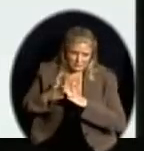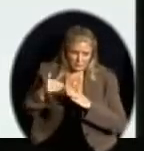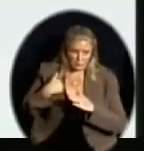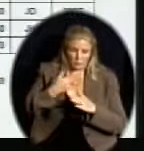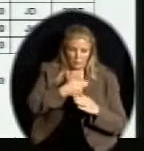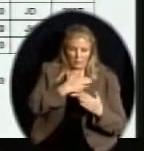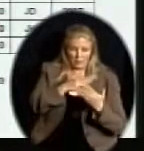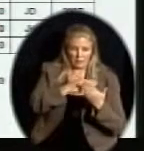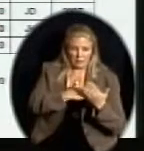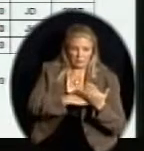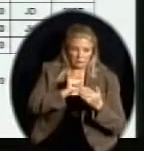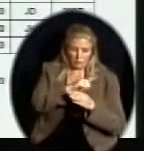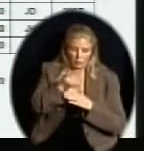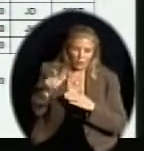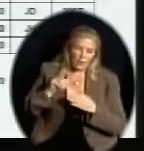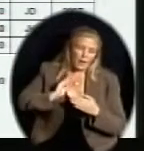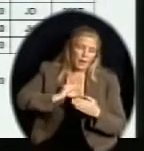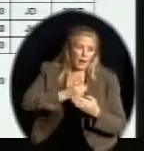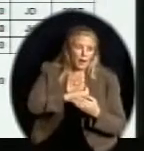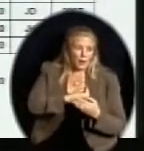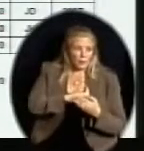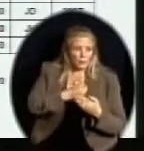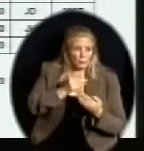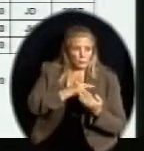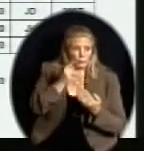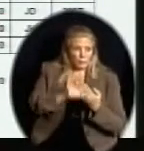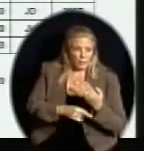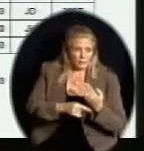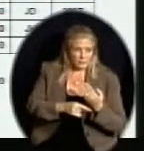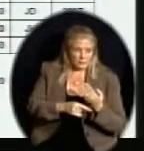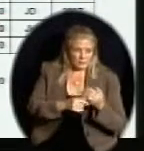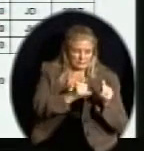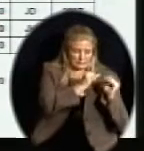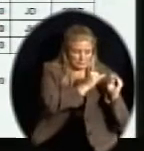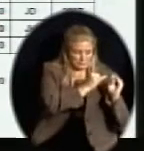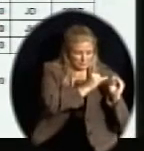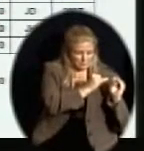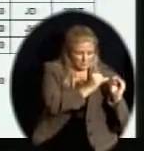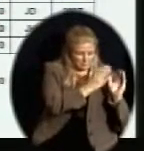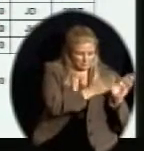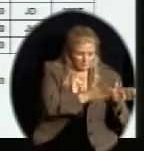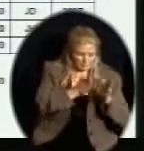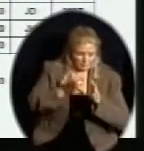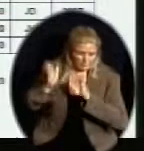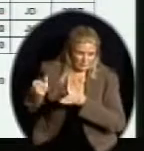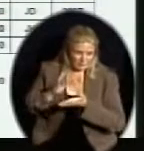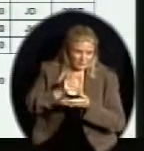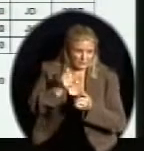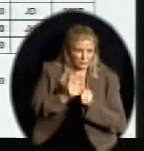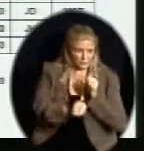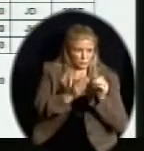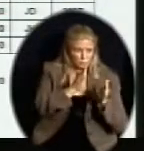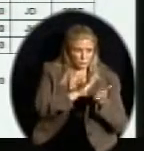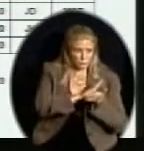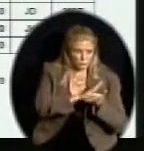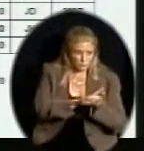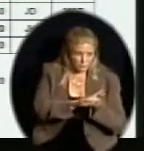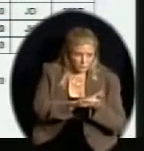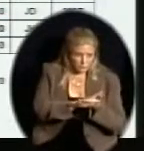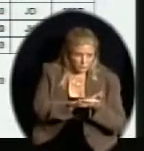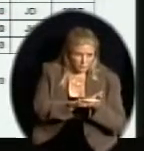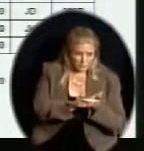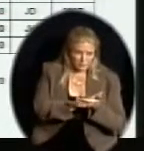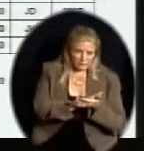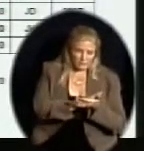projects by school. All of this is found on the virtual file cabinet.